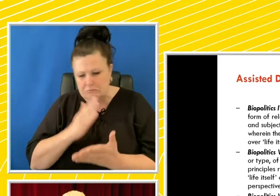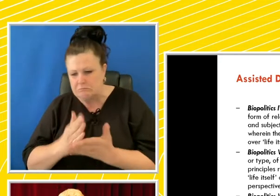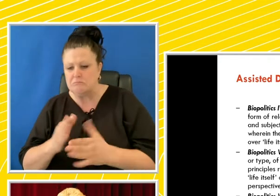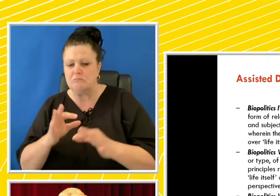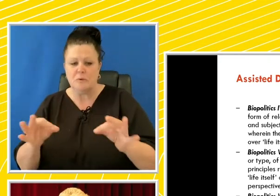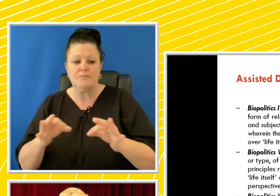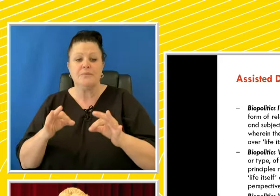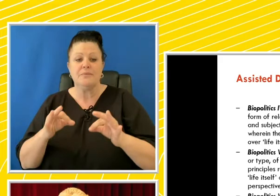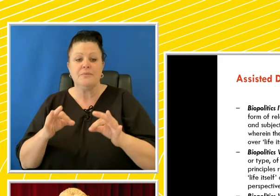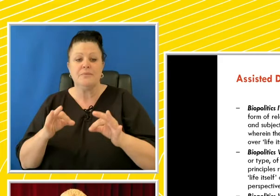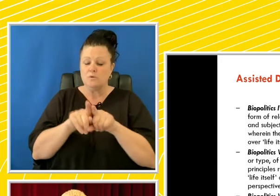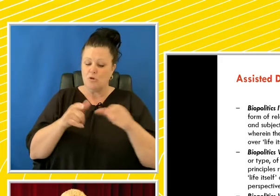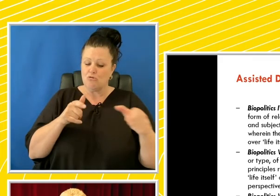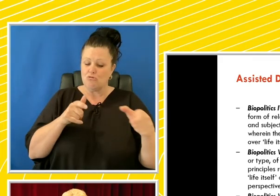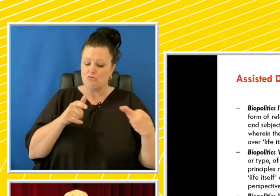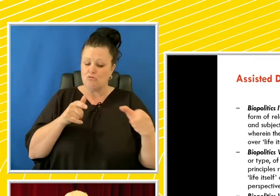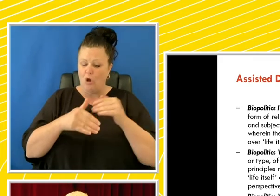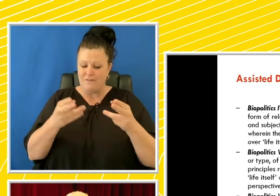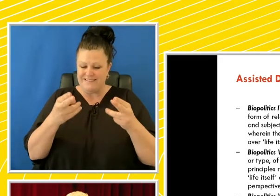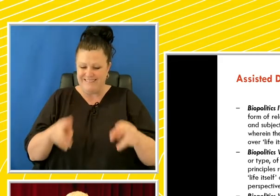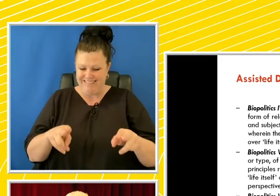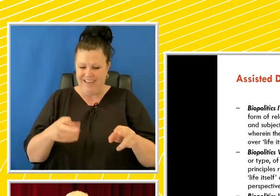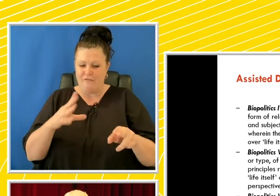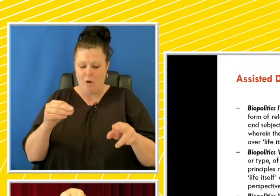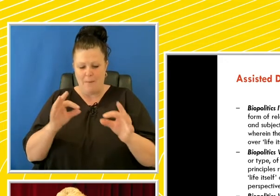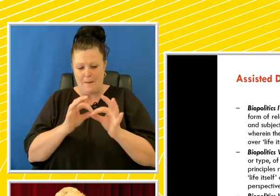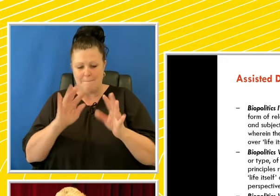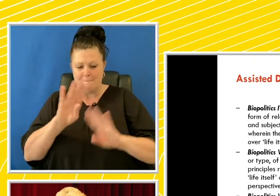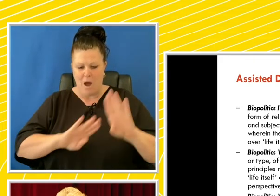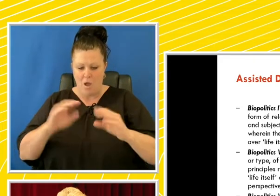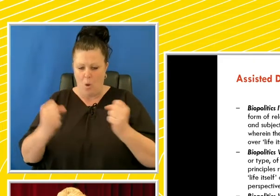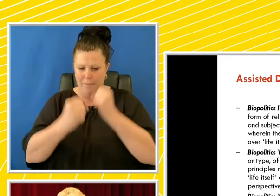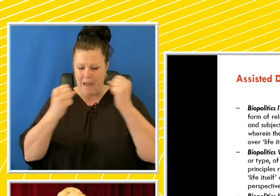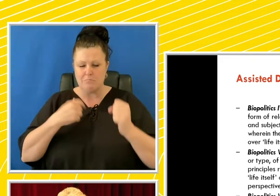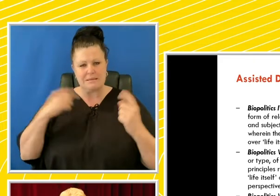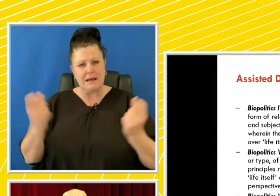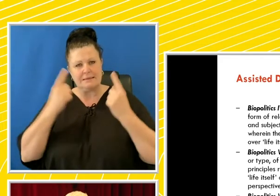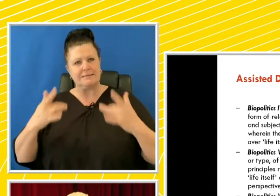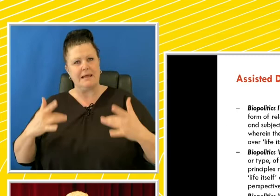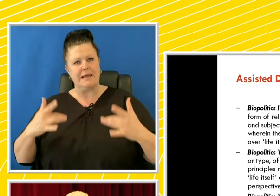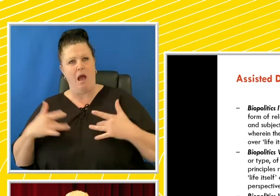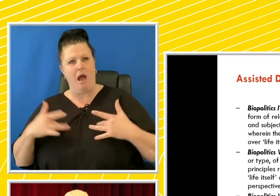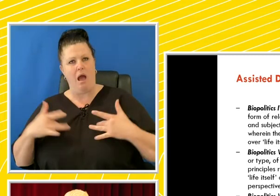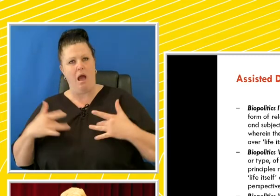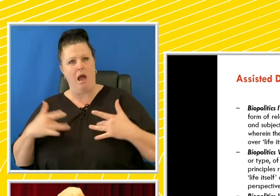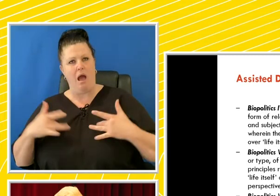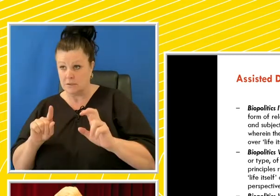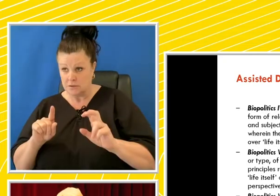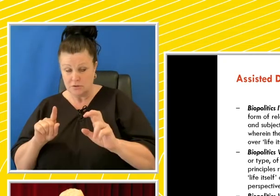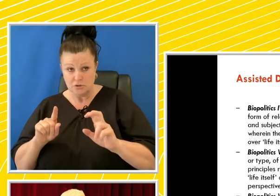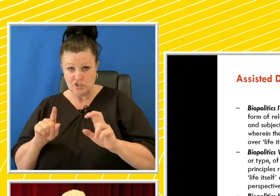control over death as a manifestation of biopower, we need to understand how life might be formulated. Is it about merely the extinction